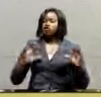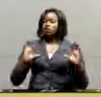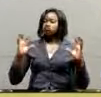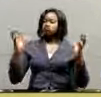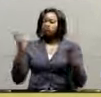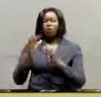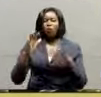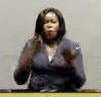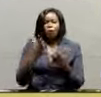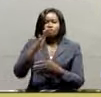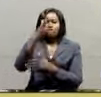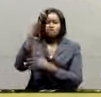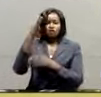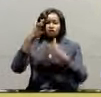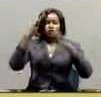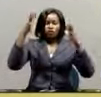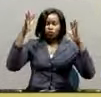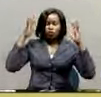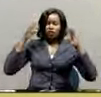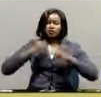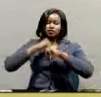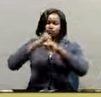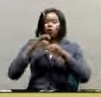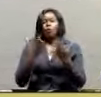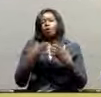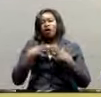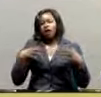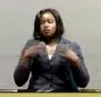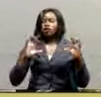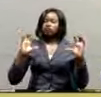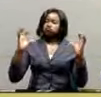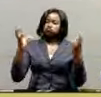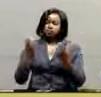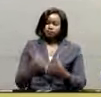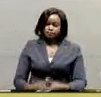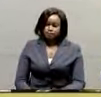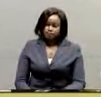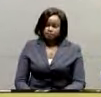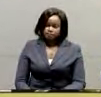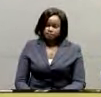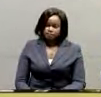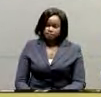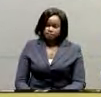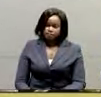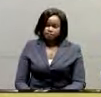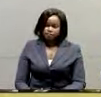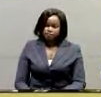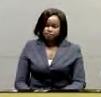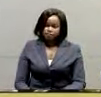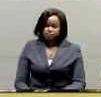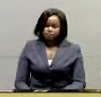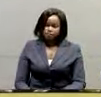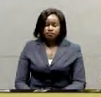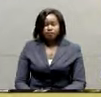it's forest reserve or a national park. Now, that